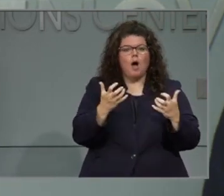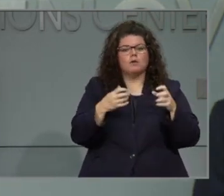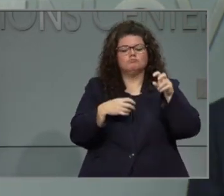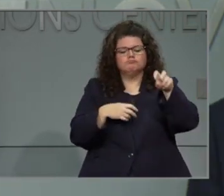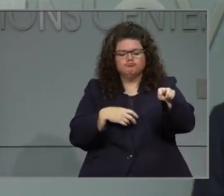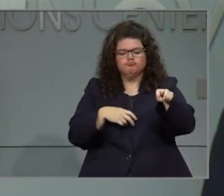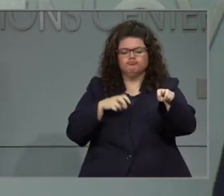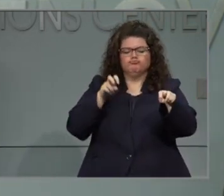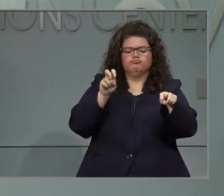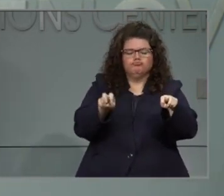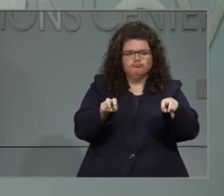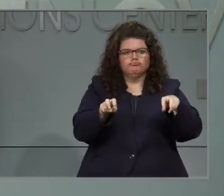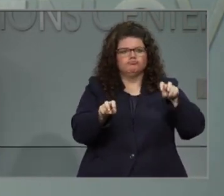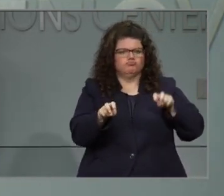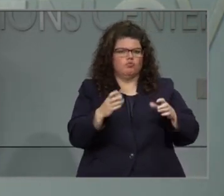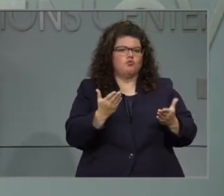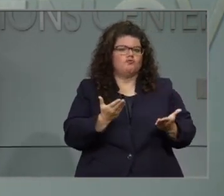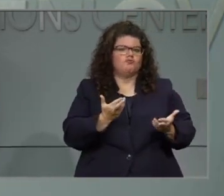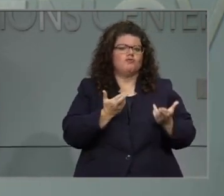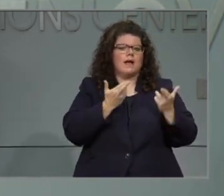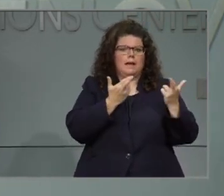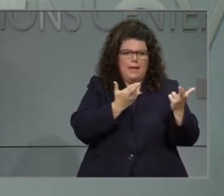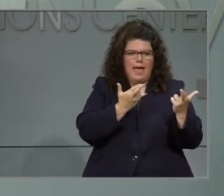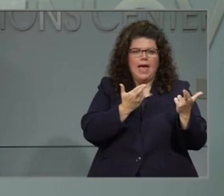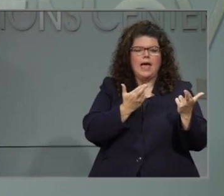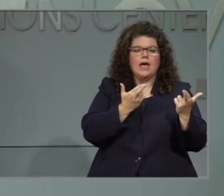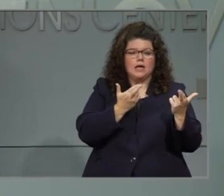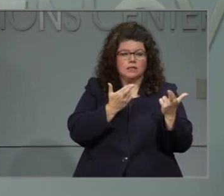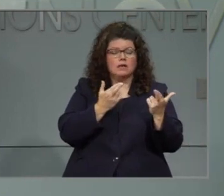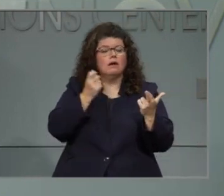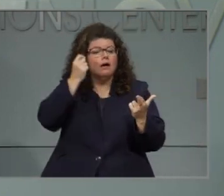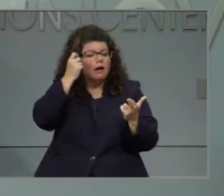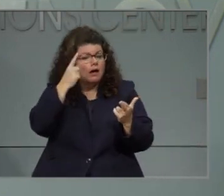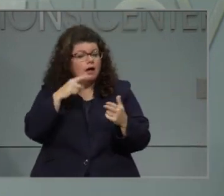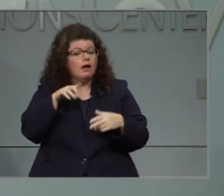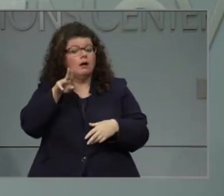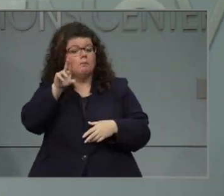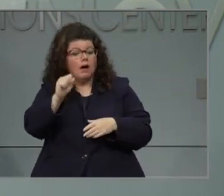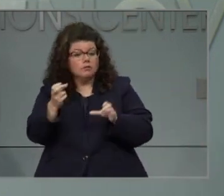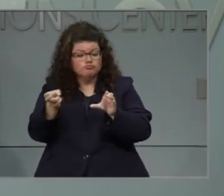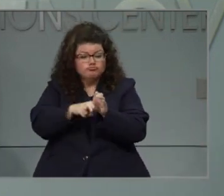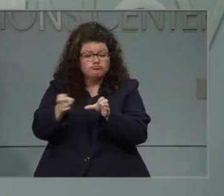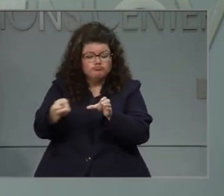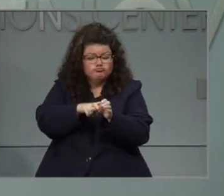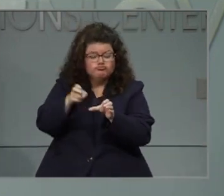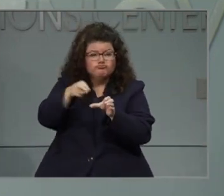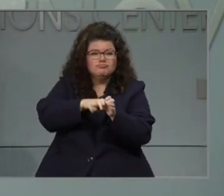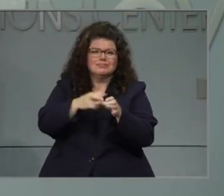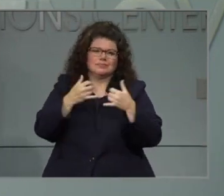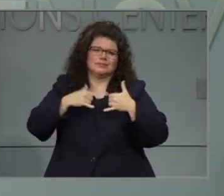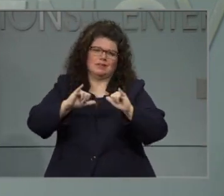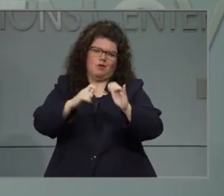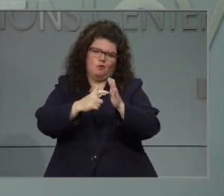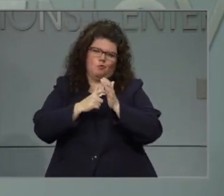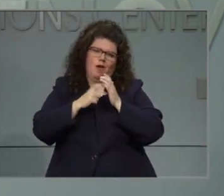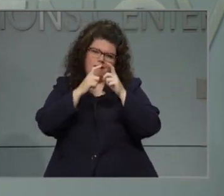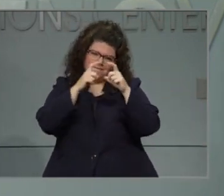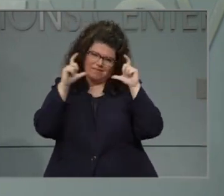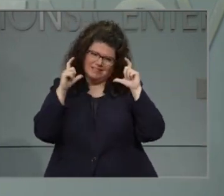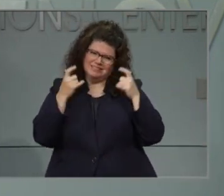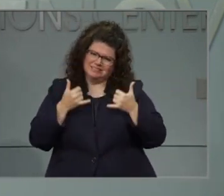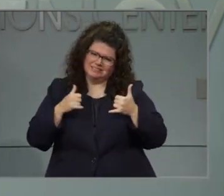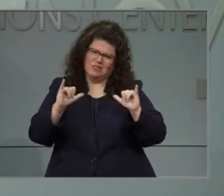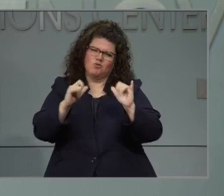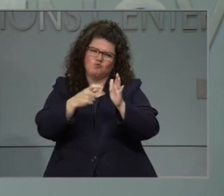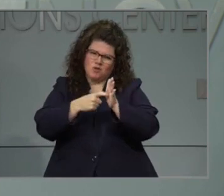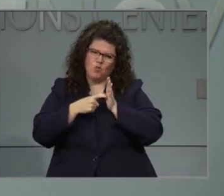recommending. We do, of course, require face coverings on all of the buses that kids are riding, so we do